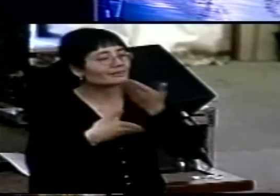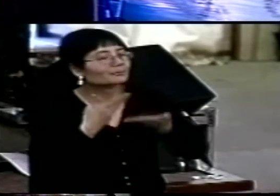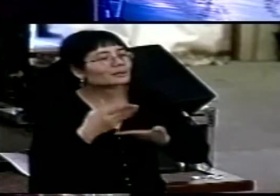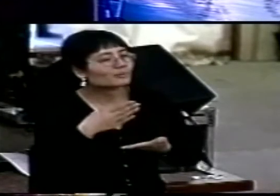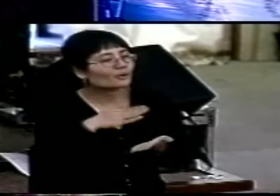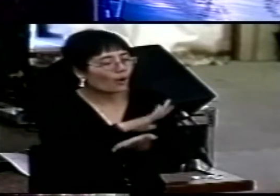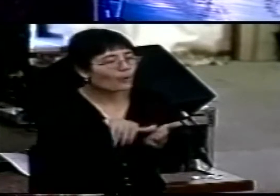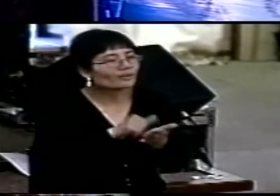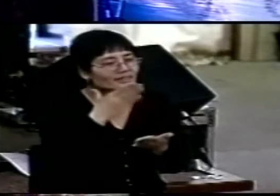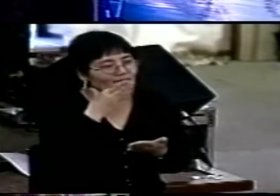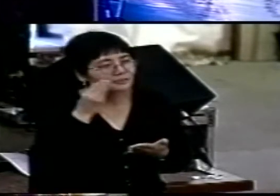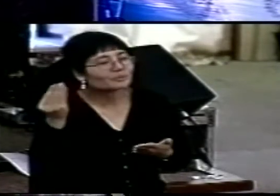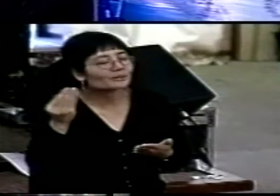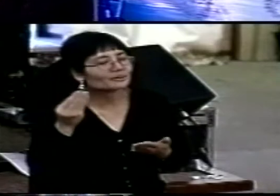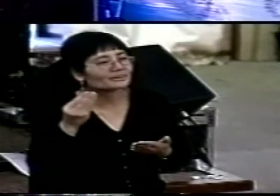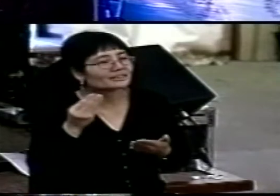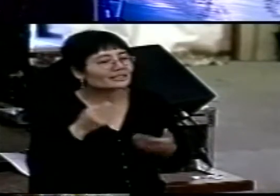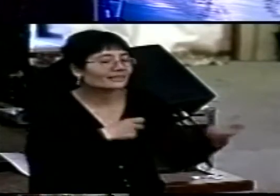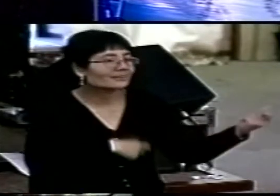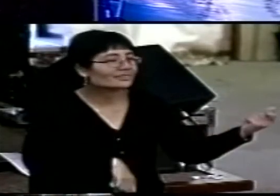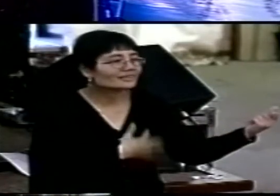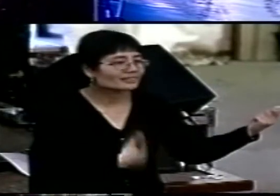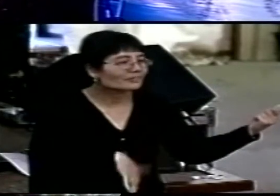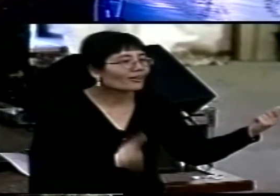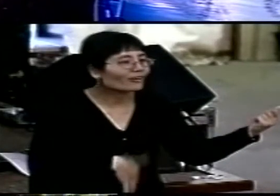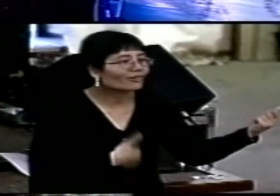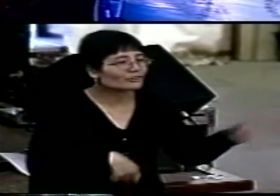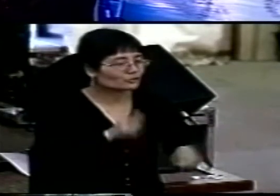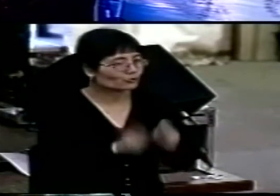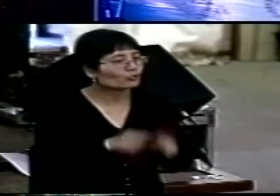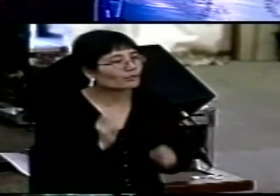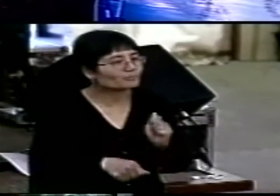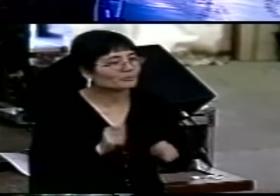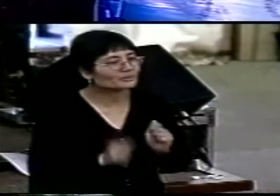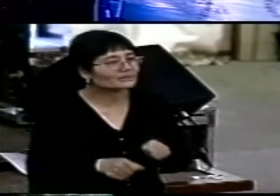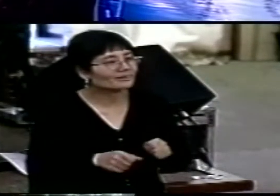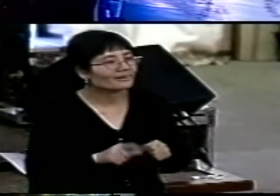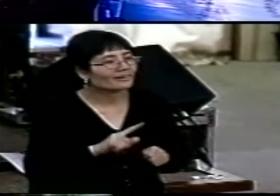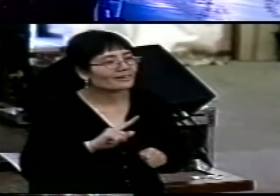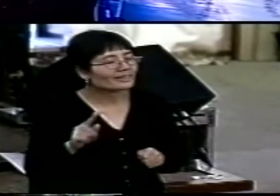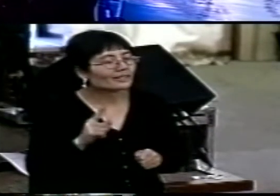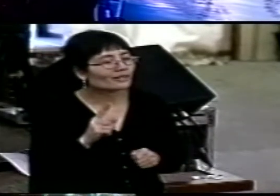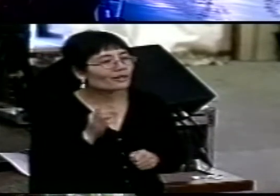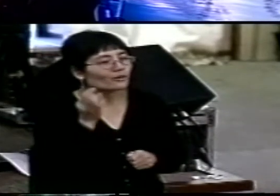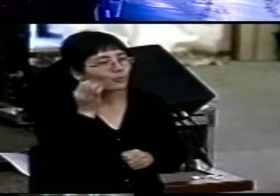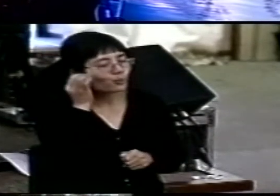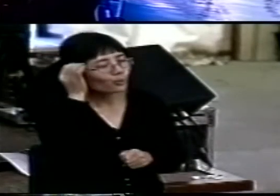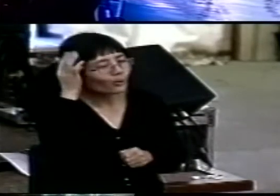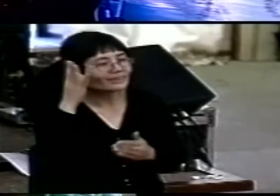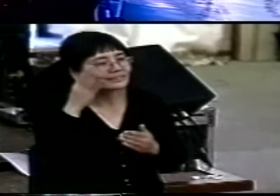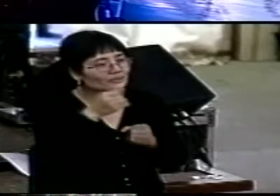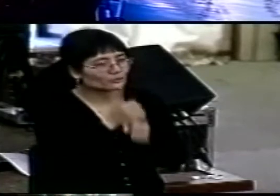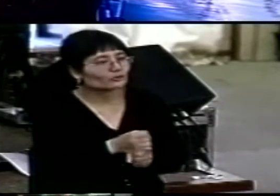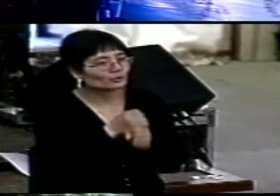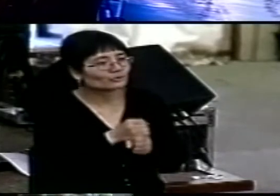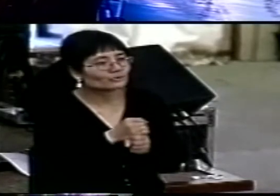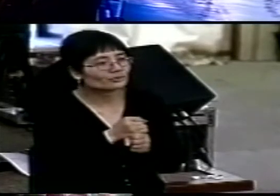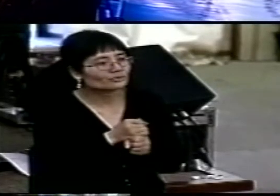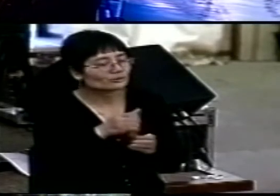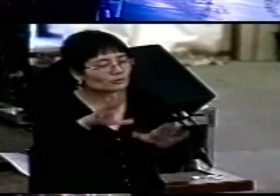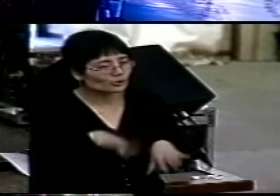guitars and drums in church, way behind us. The preachers were okay. I kind of knew that if you were